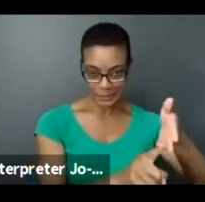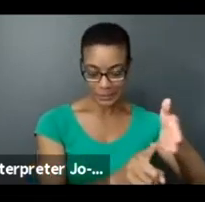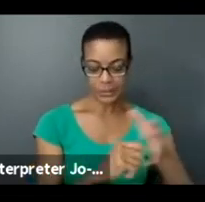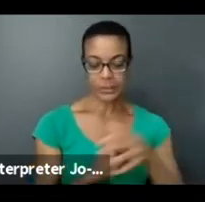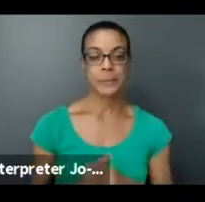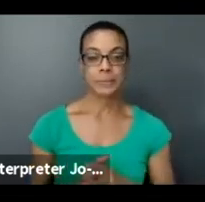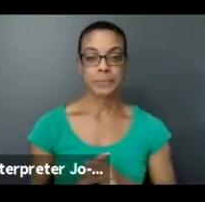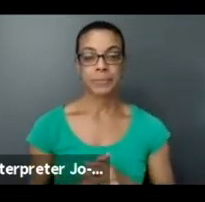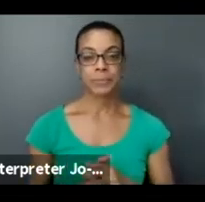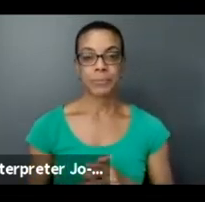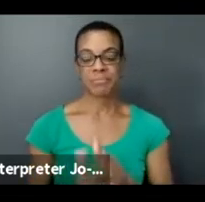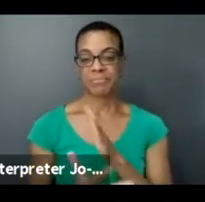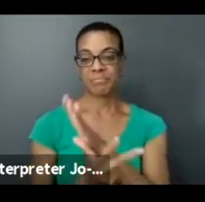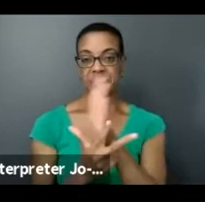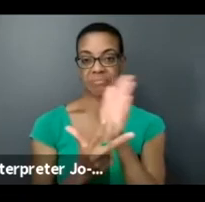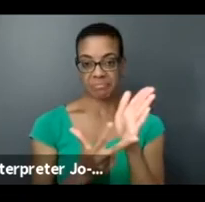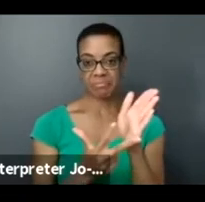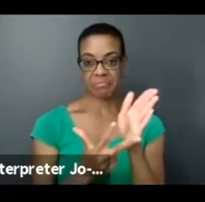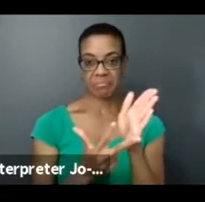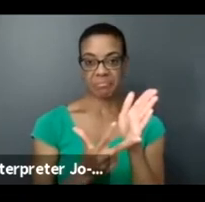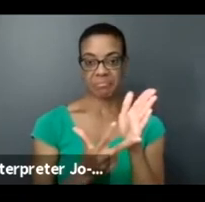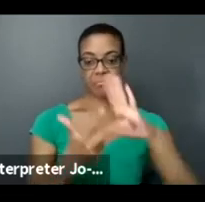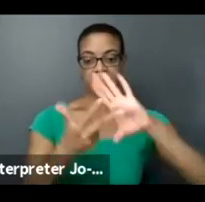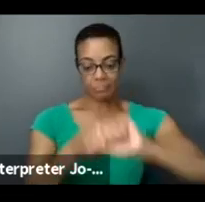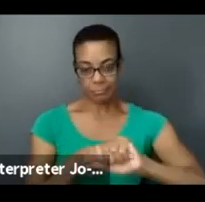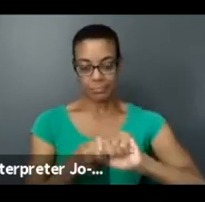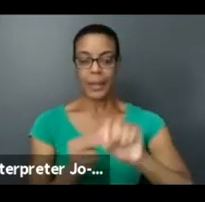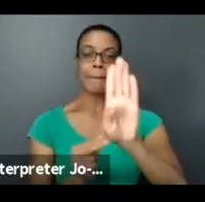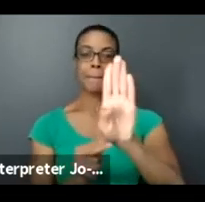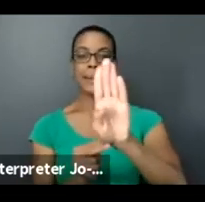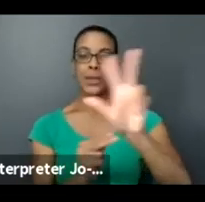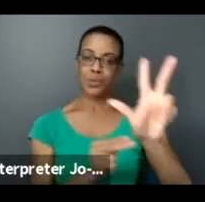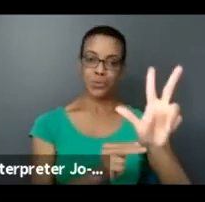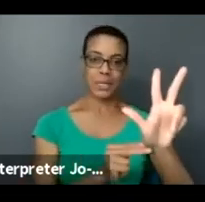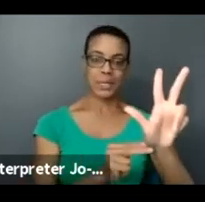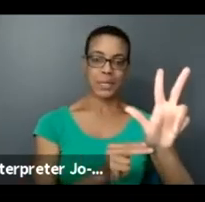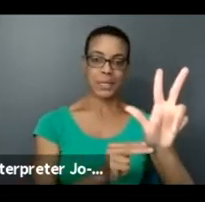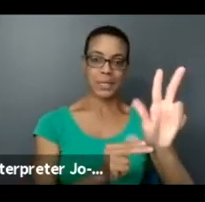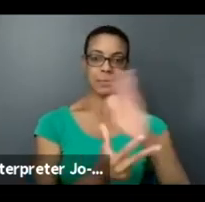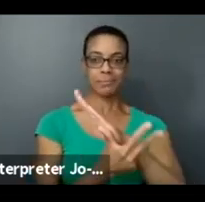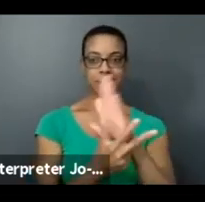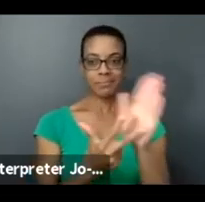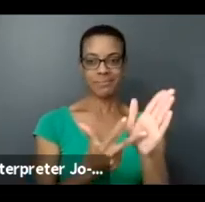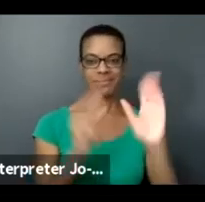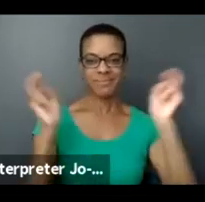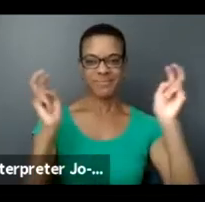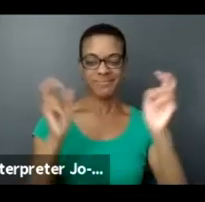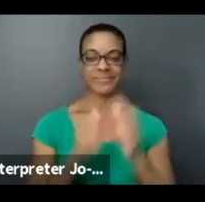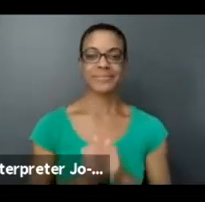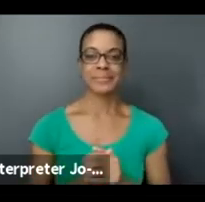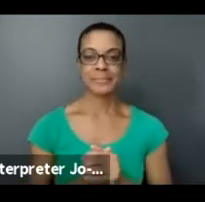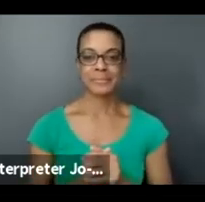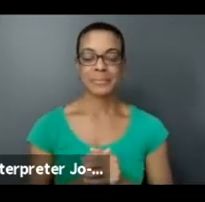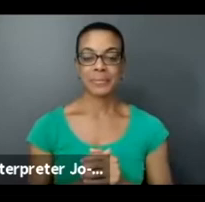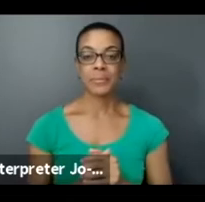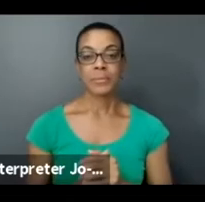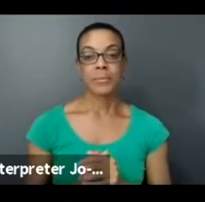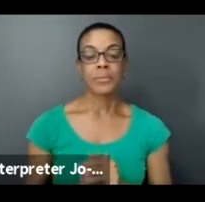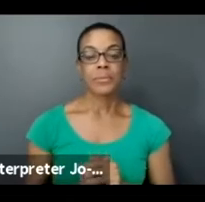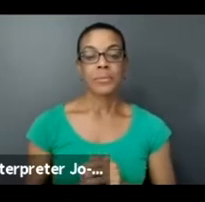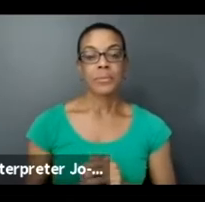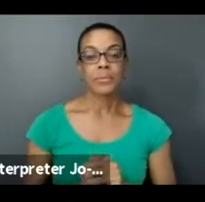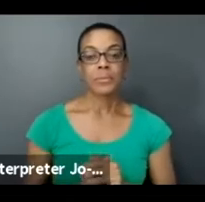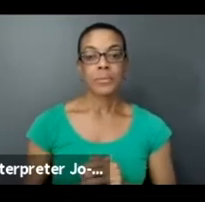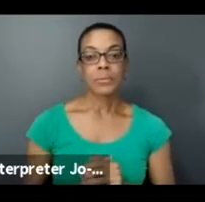When it comes to, so we call this B3, and when it comes to B3-type organizations, we're not looking at